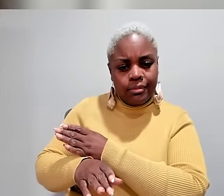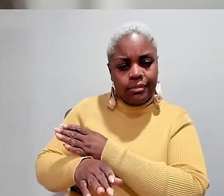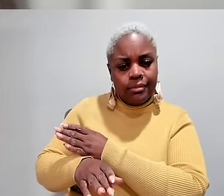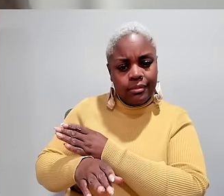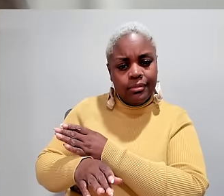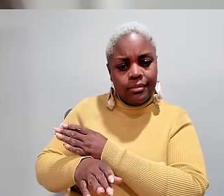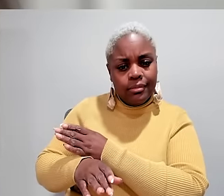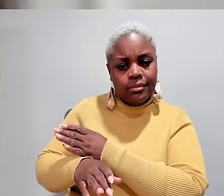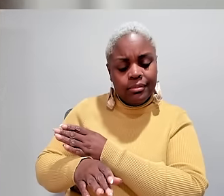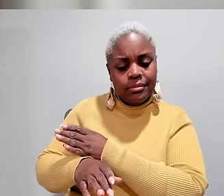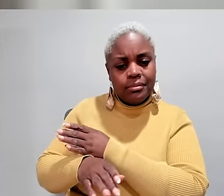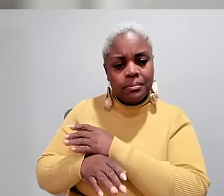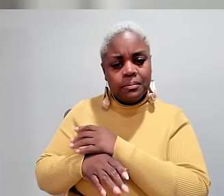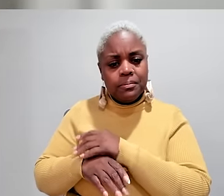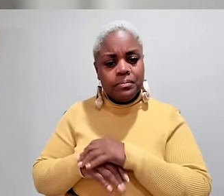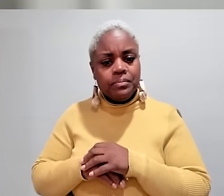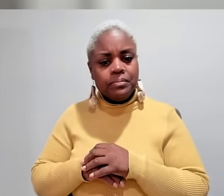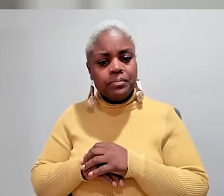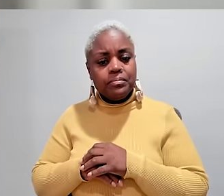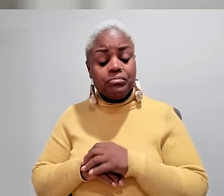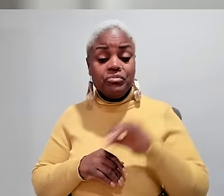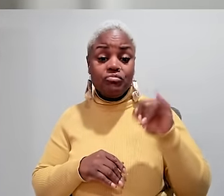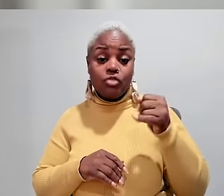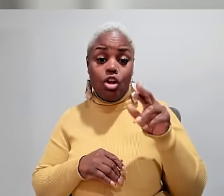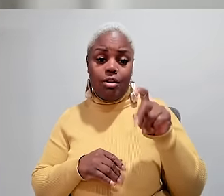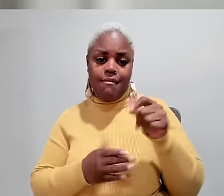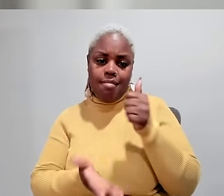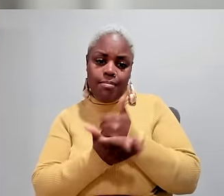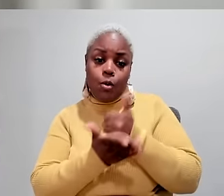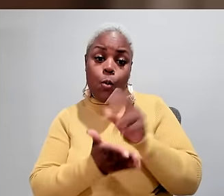you can trust someone else to take care of your son.